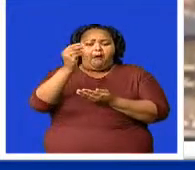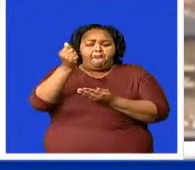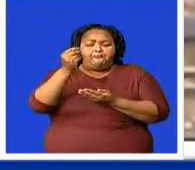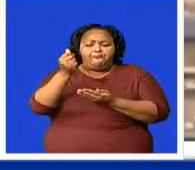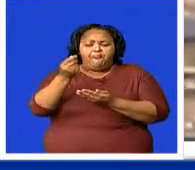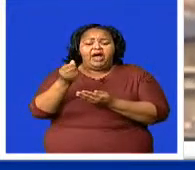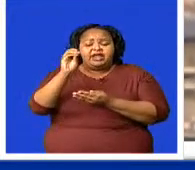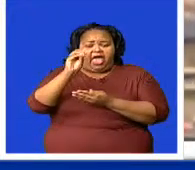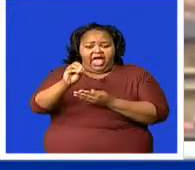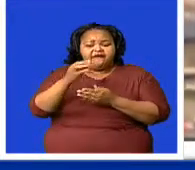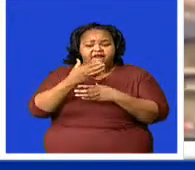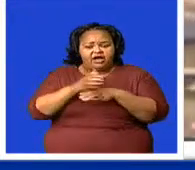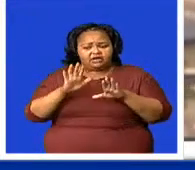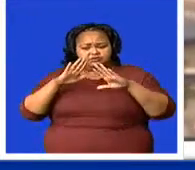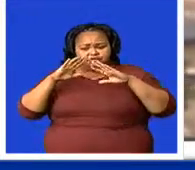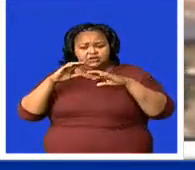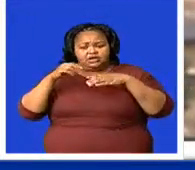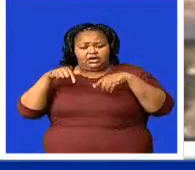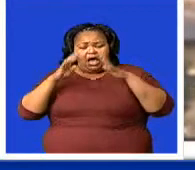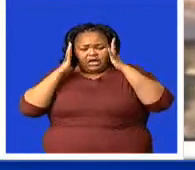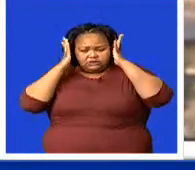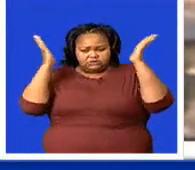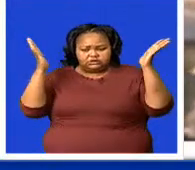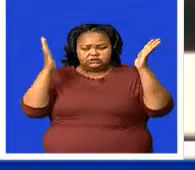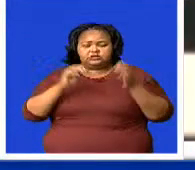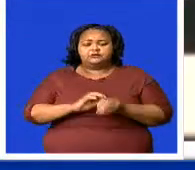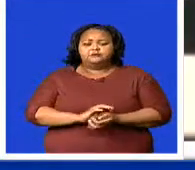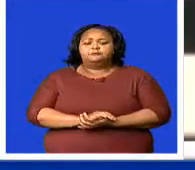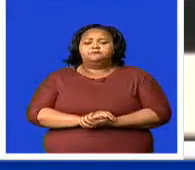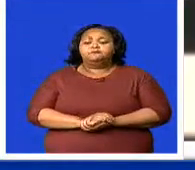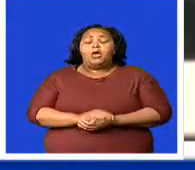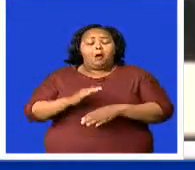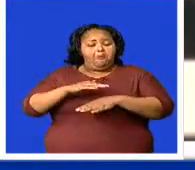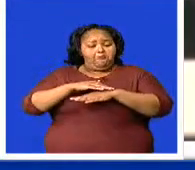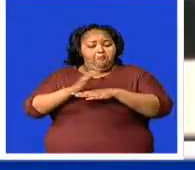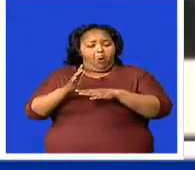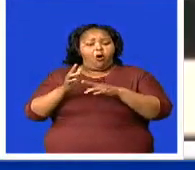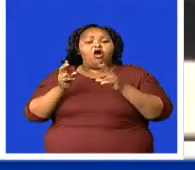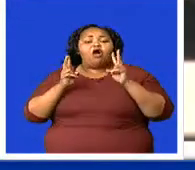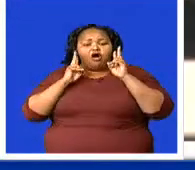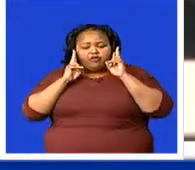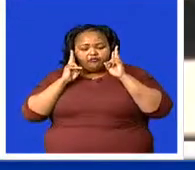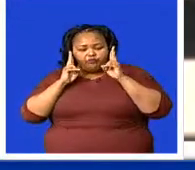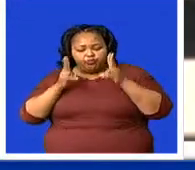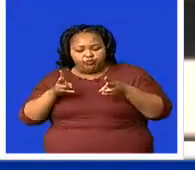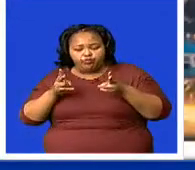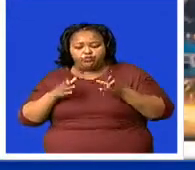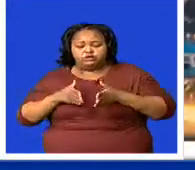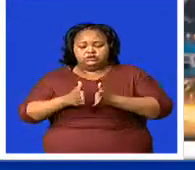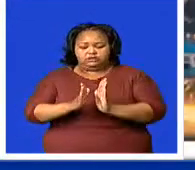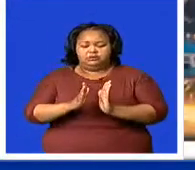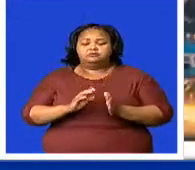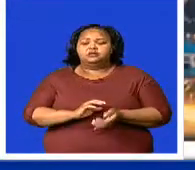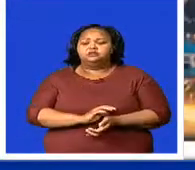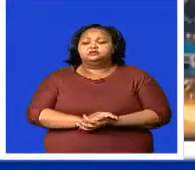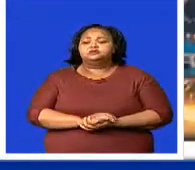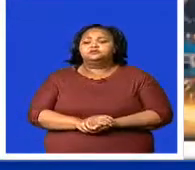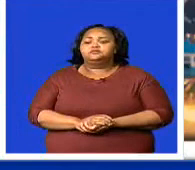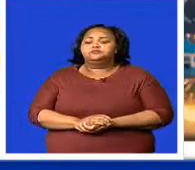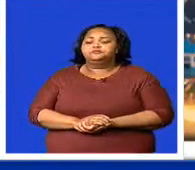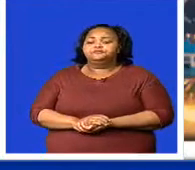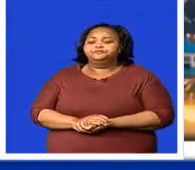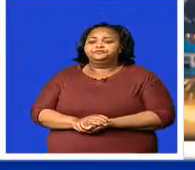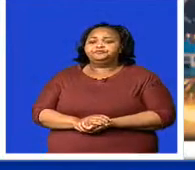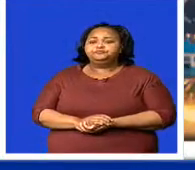local tourism industry. For Swatini TV News, Temgo Sima Vimbela, Mbabane. And